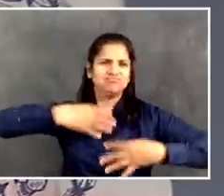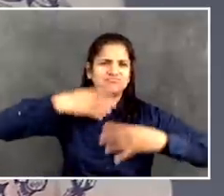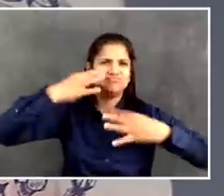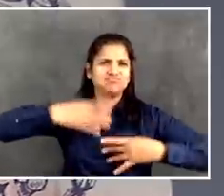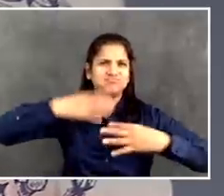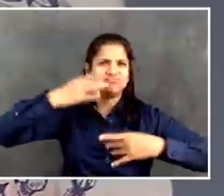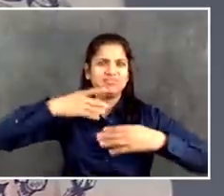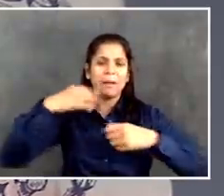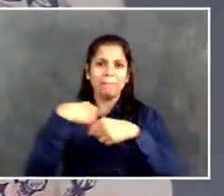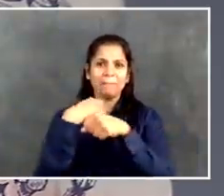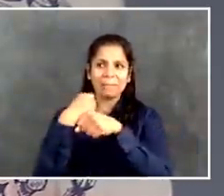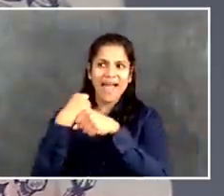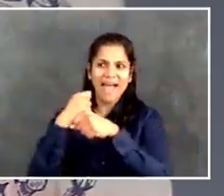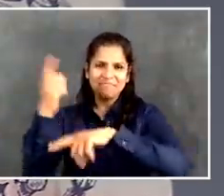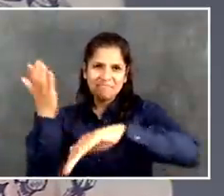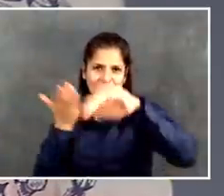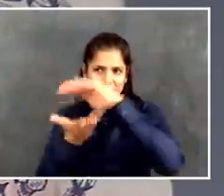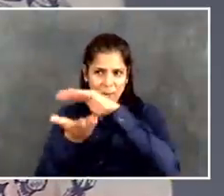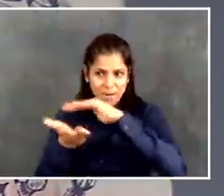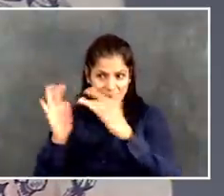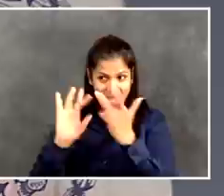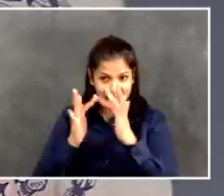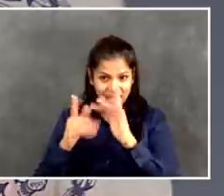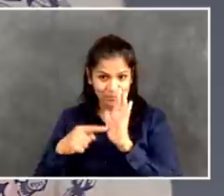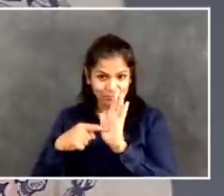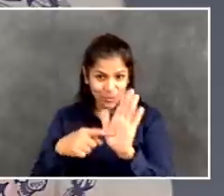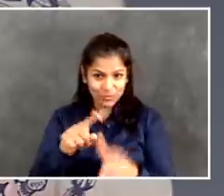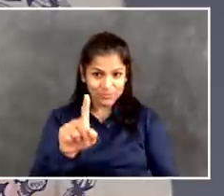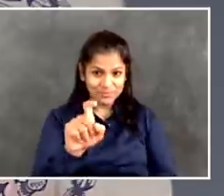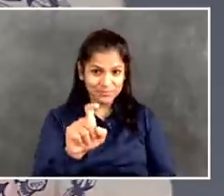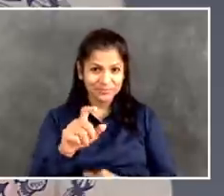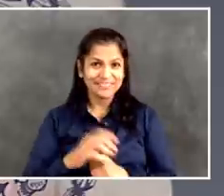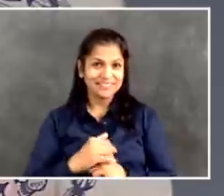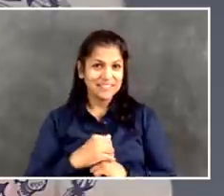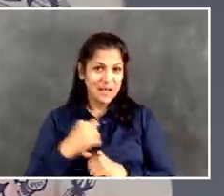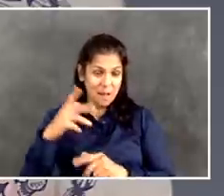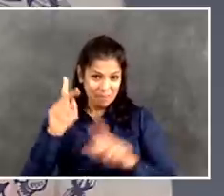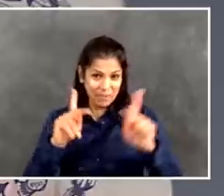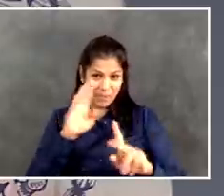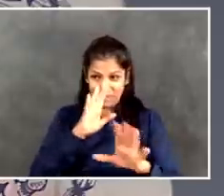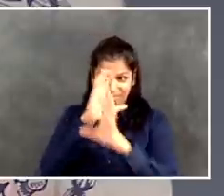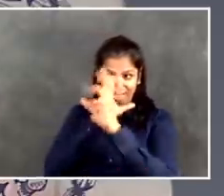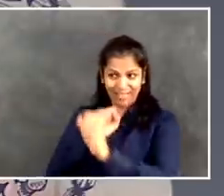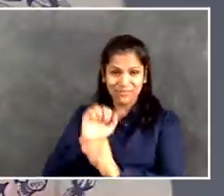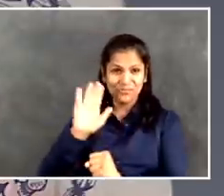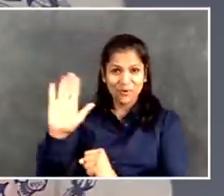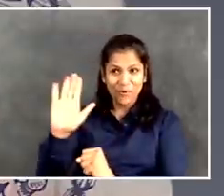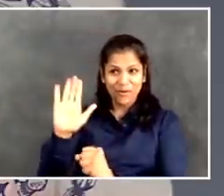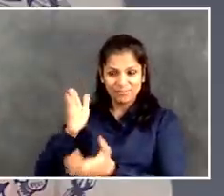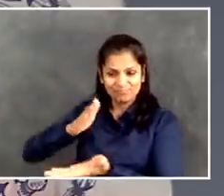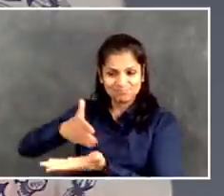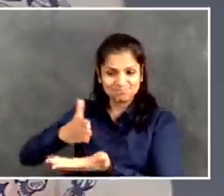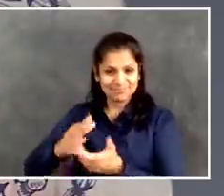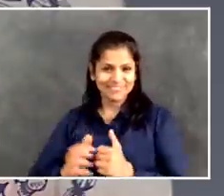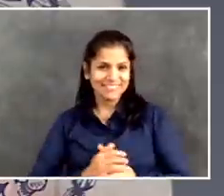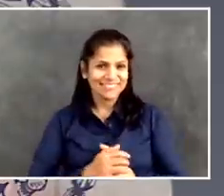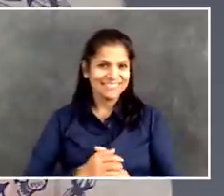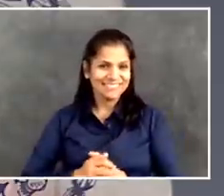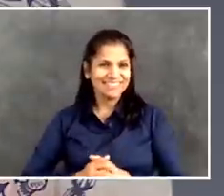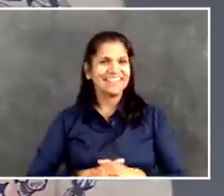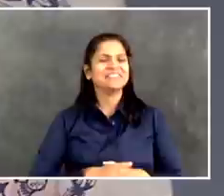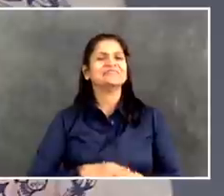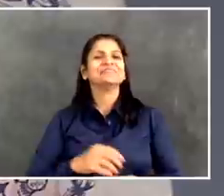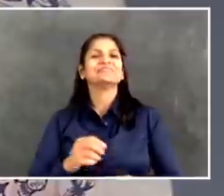It's a great question. I think we have to come up with a plan to not